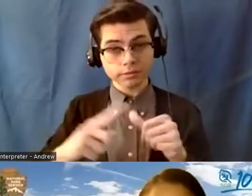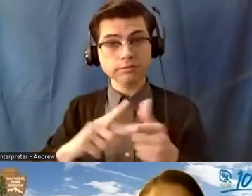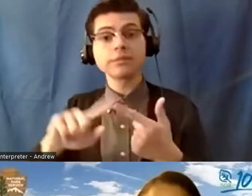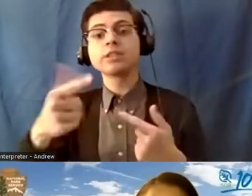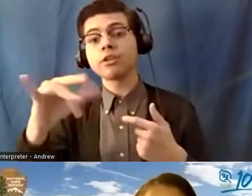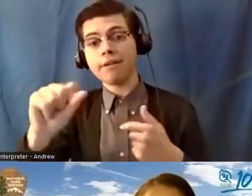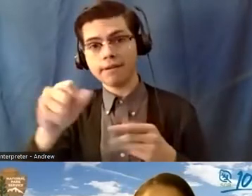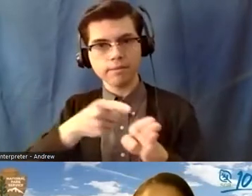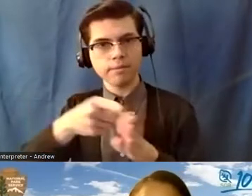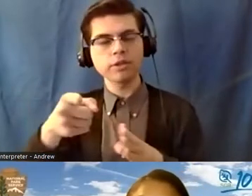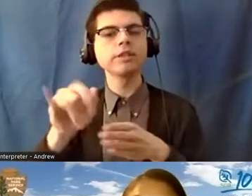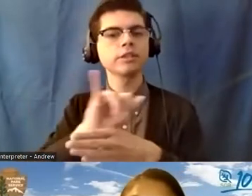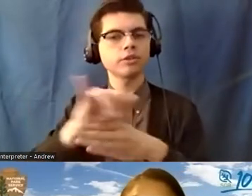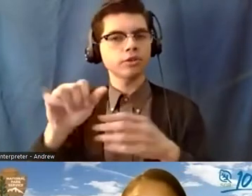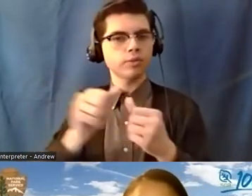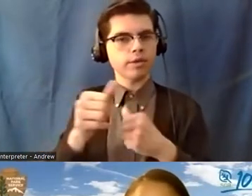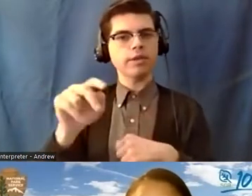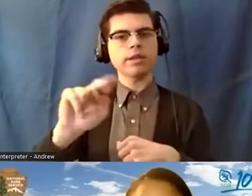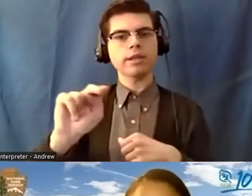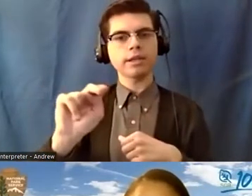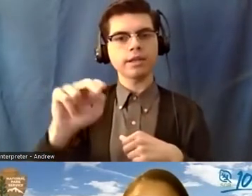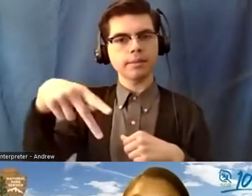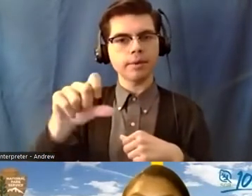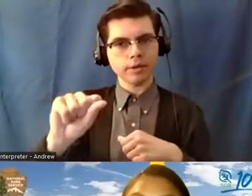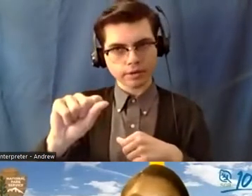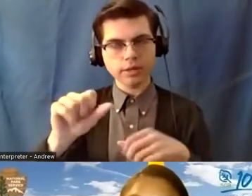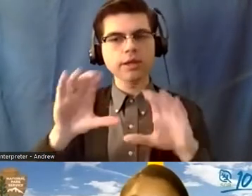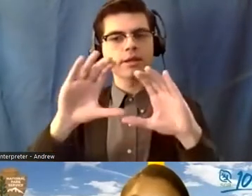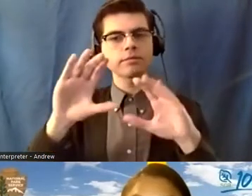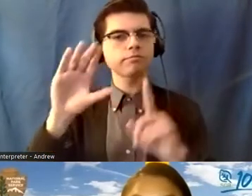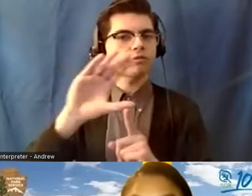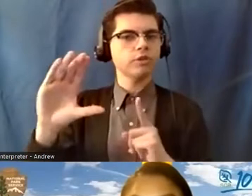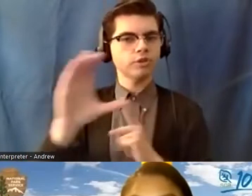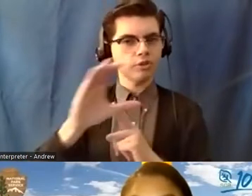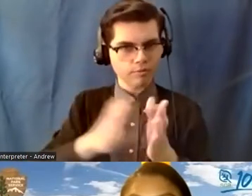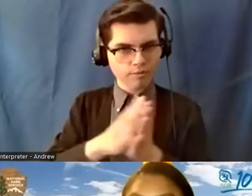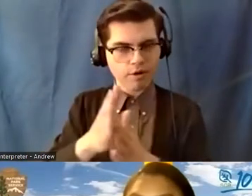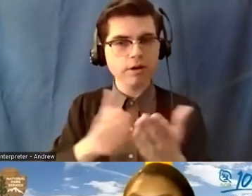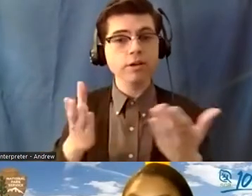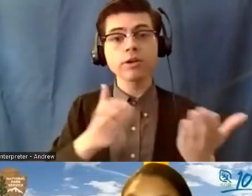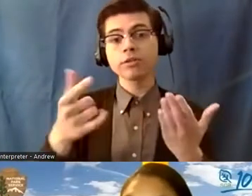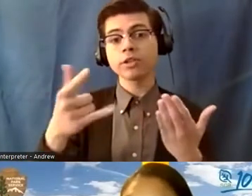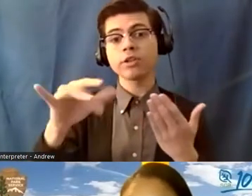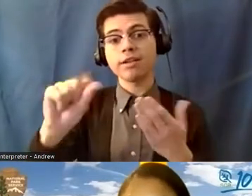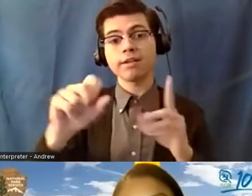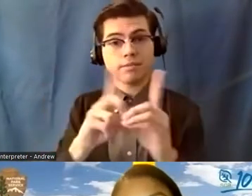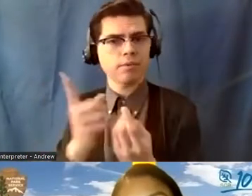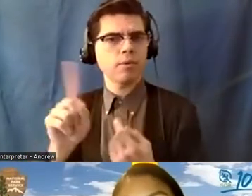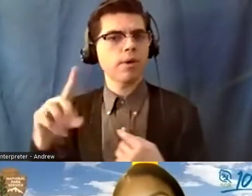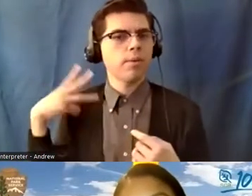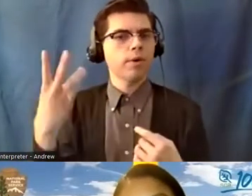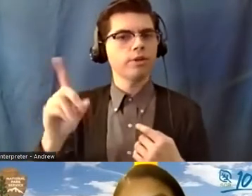with the National Park Service Cultural Resources, GIS Department in Washington, D.C. from